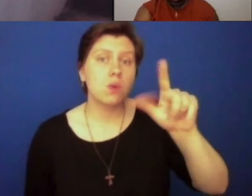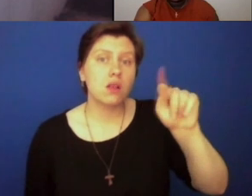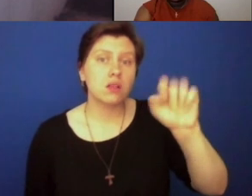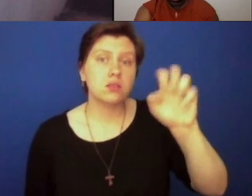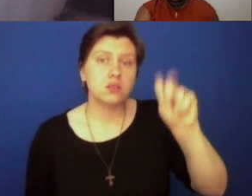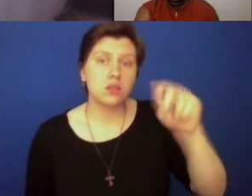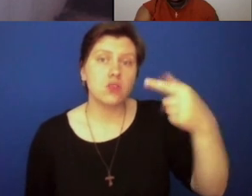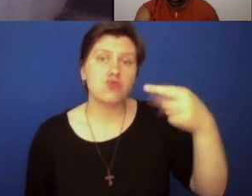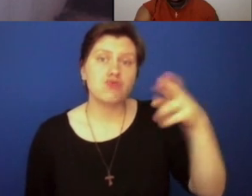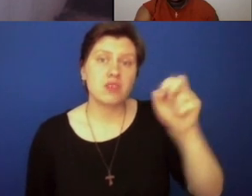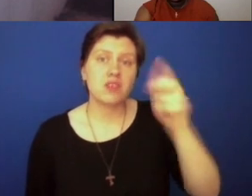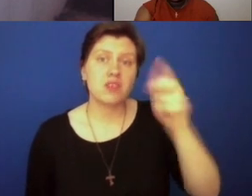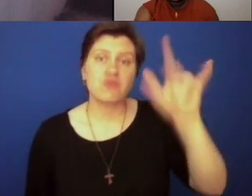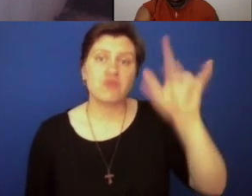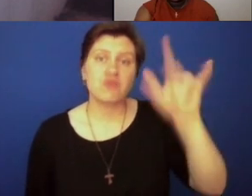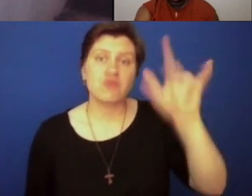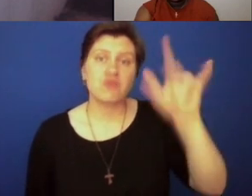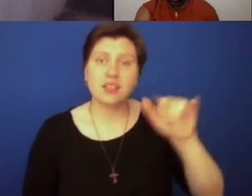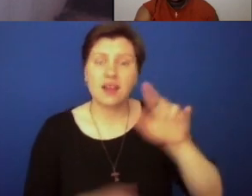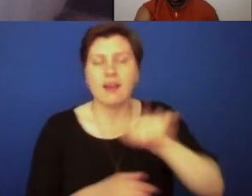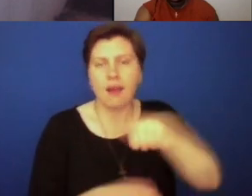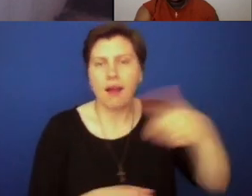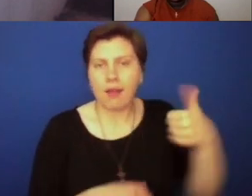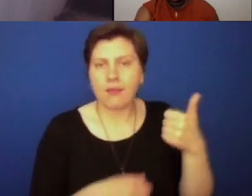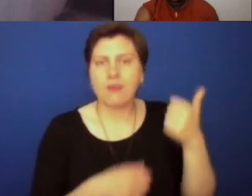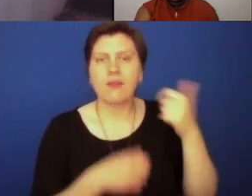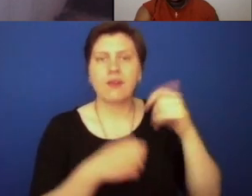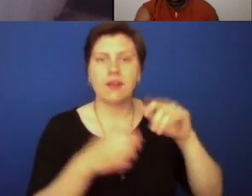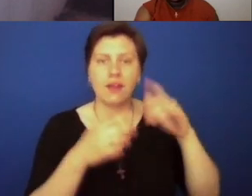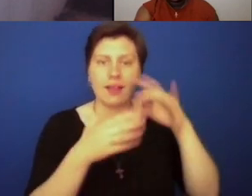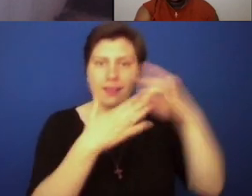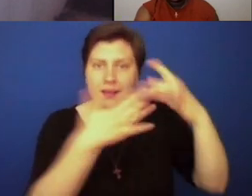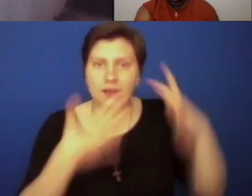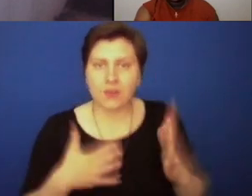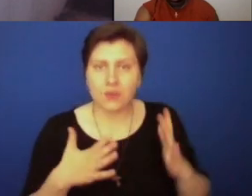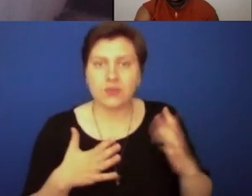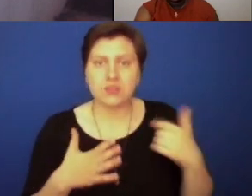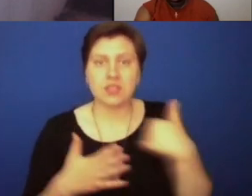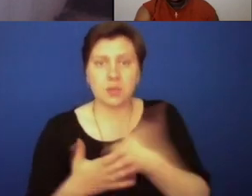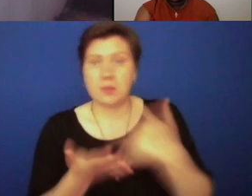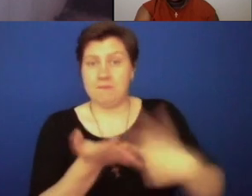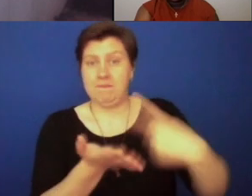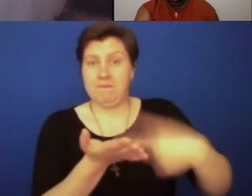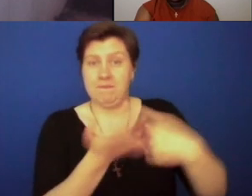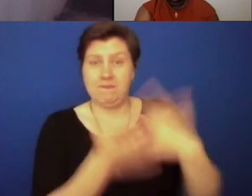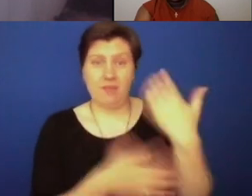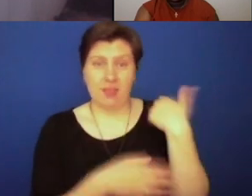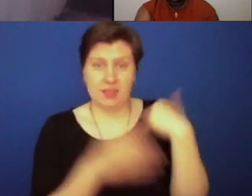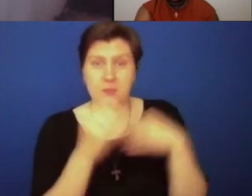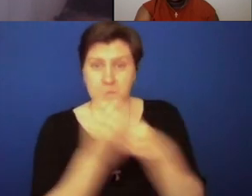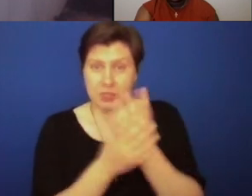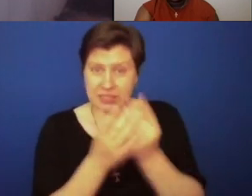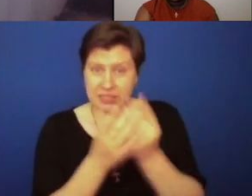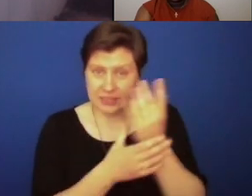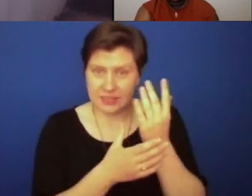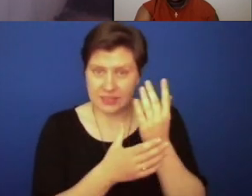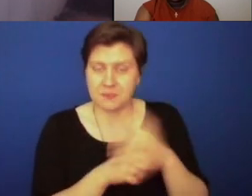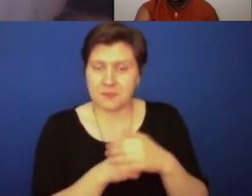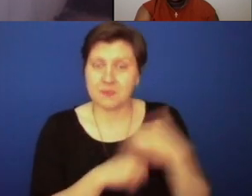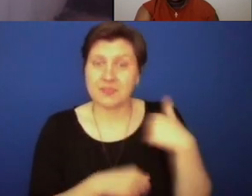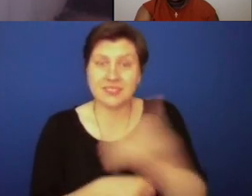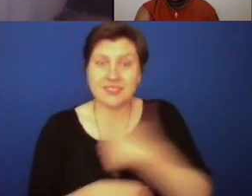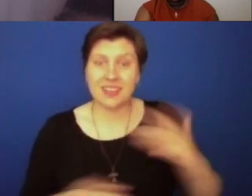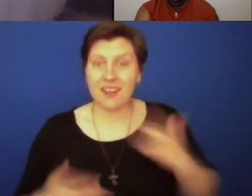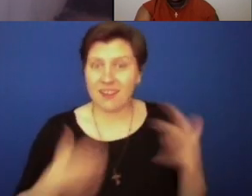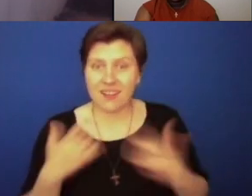of Black Lives Matter protesters in front of St. John's Church here in Washington, D.C. last spring. We're so grateful to have so many young